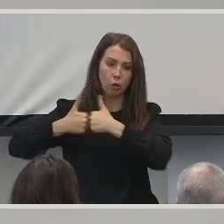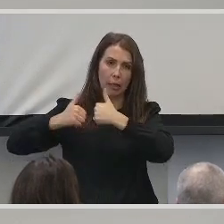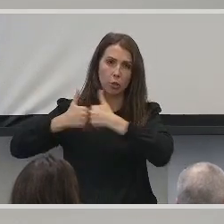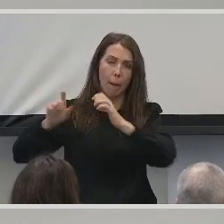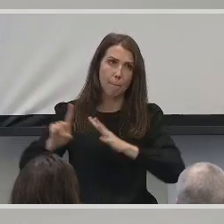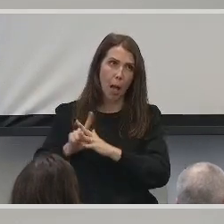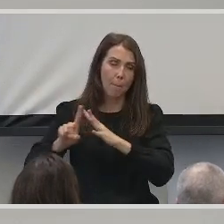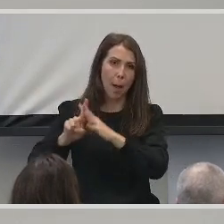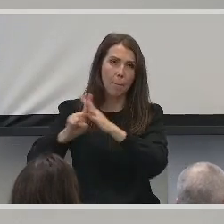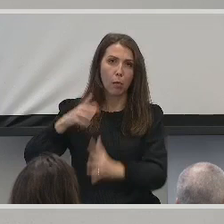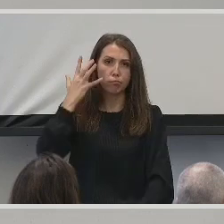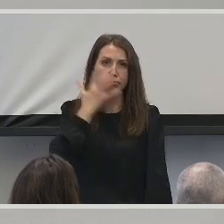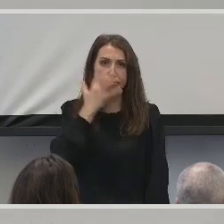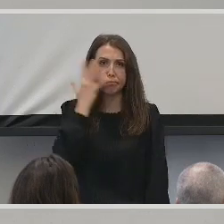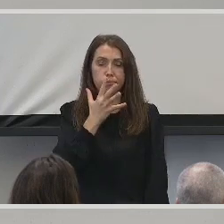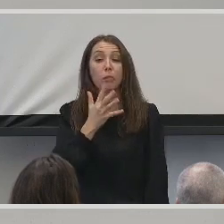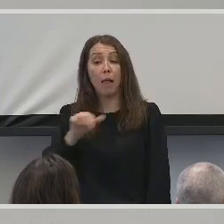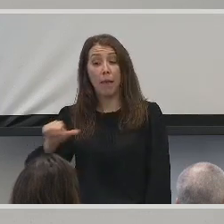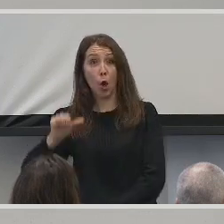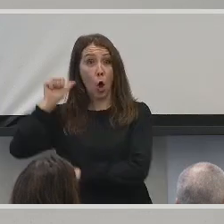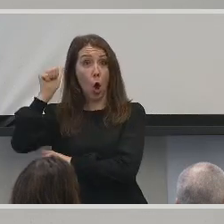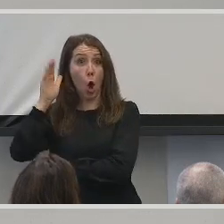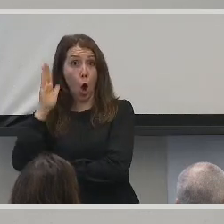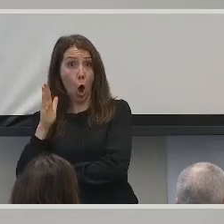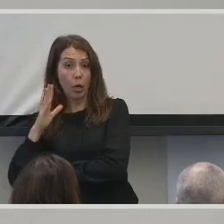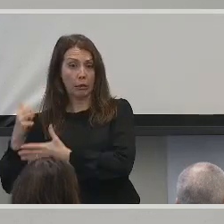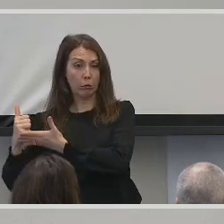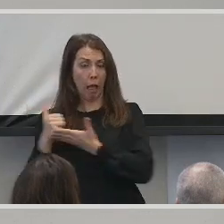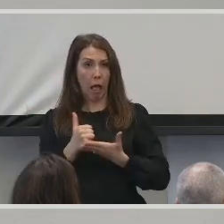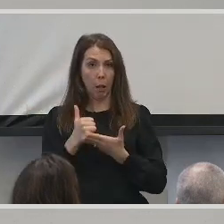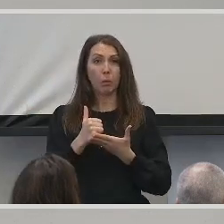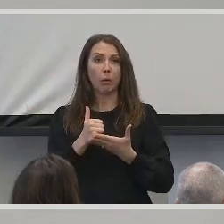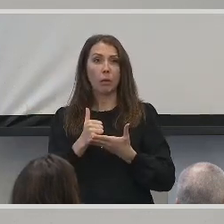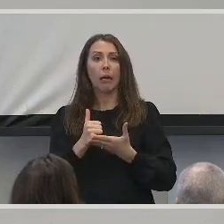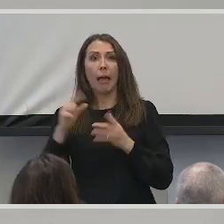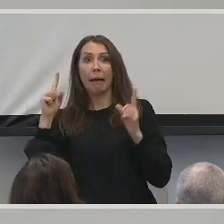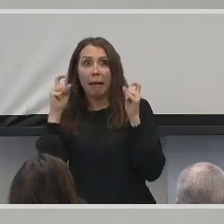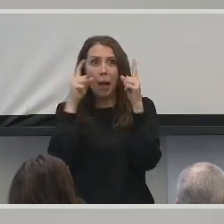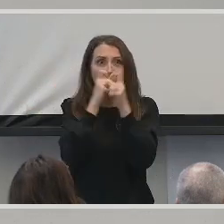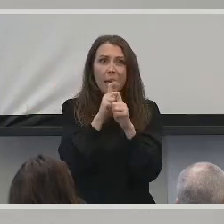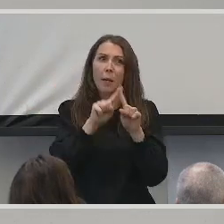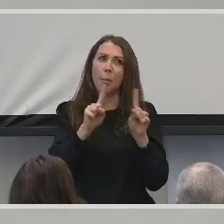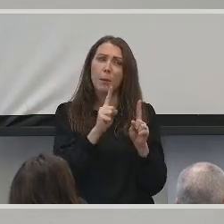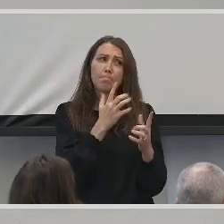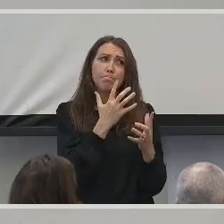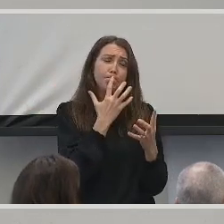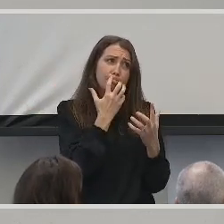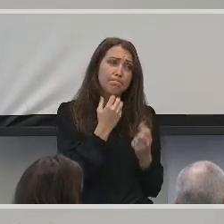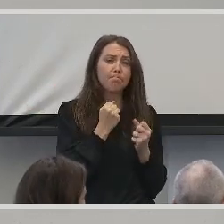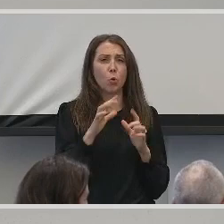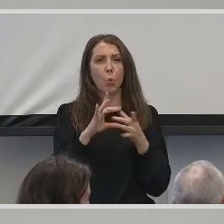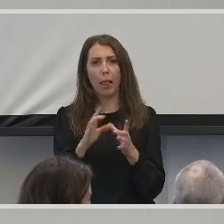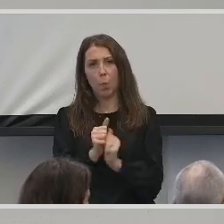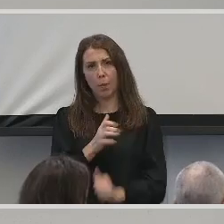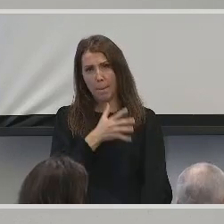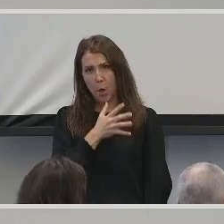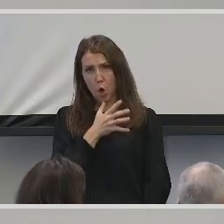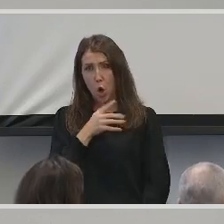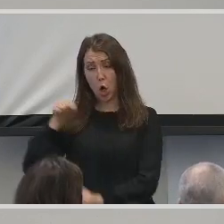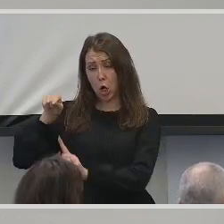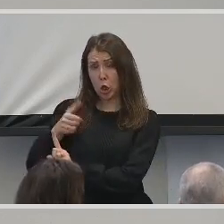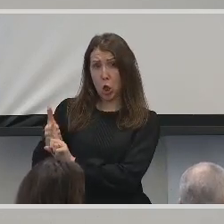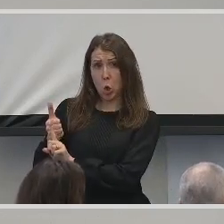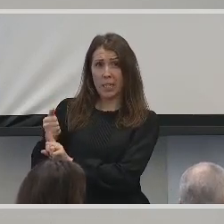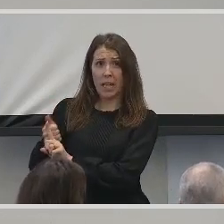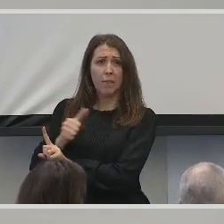shaped by the profound guidance of audiologists and the complicated but loving relationship with my mother. Although my mother may not